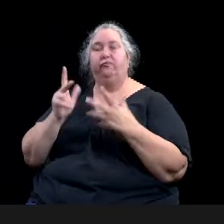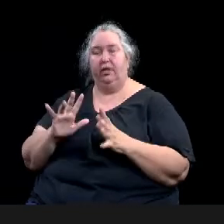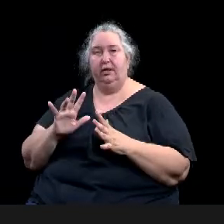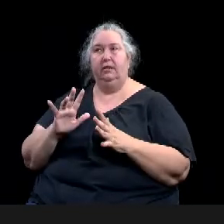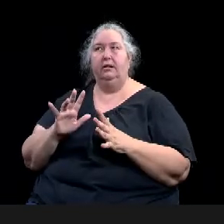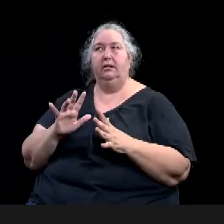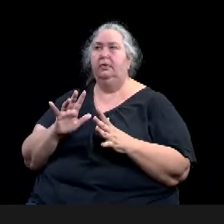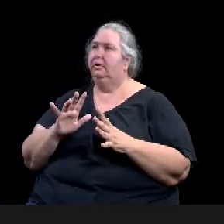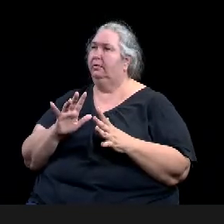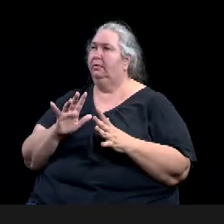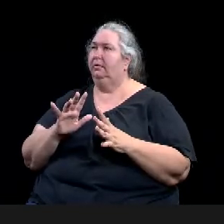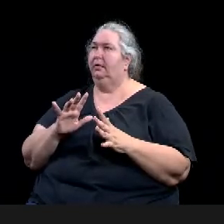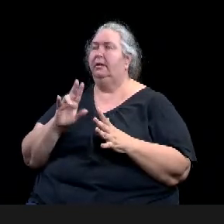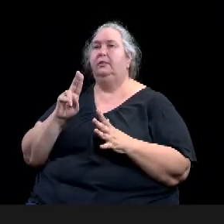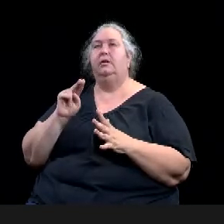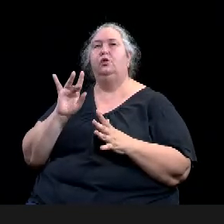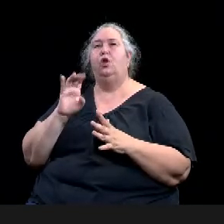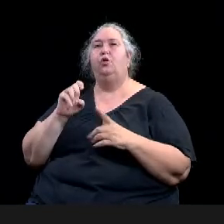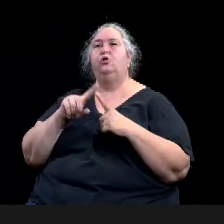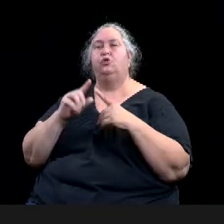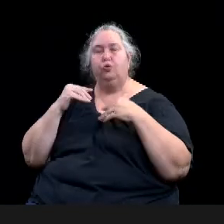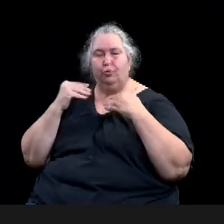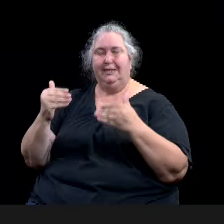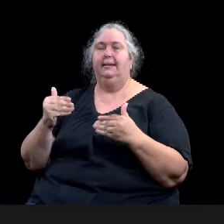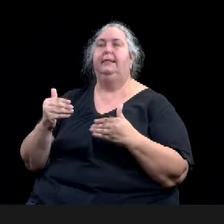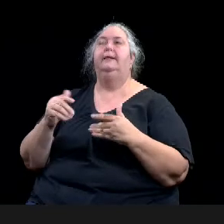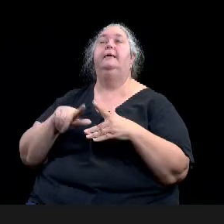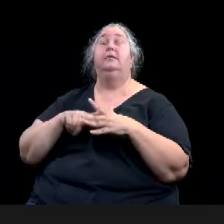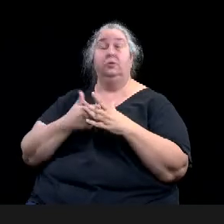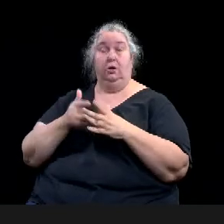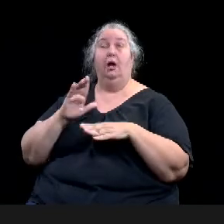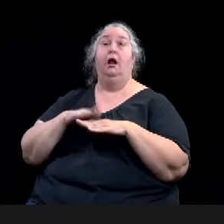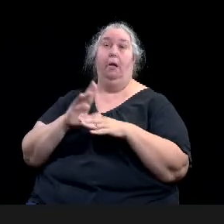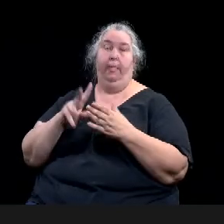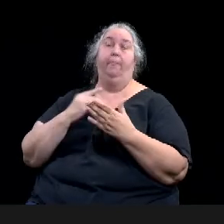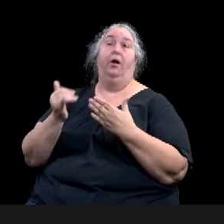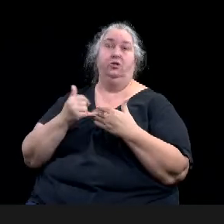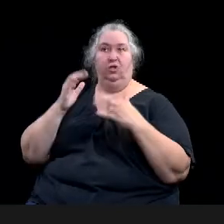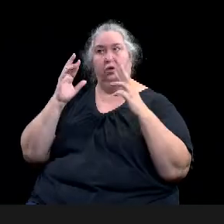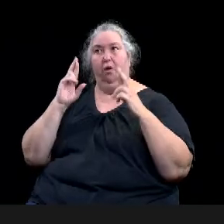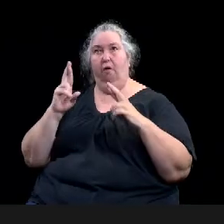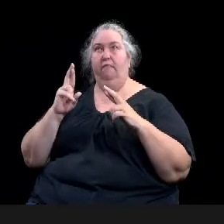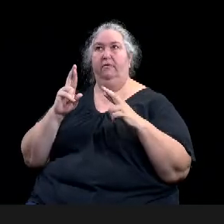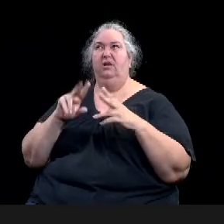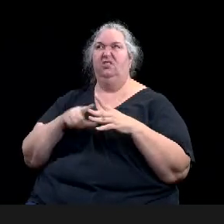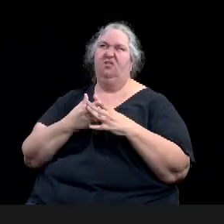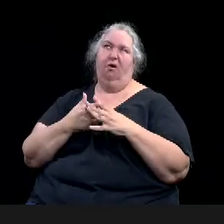mid to late July and be able to, for most of them, wrap up their projects by December.